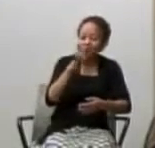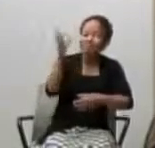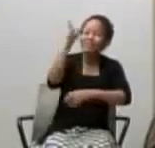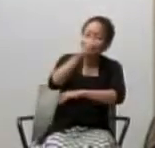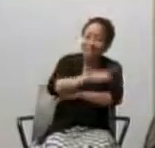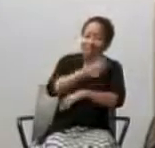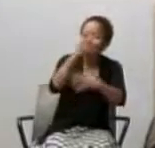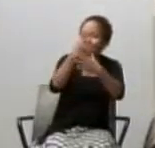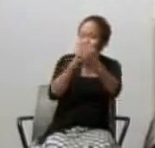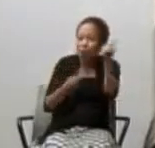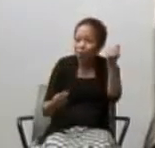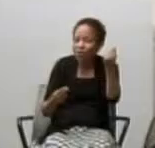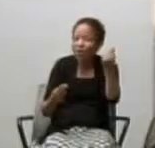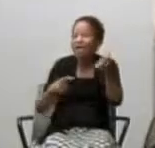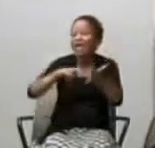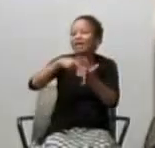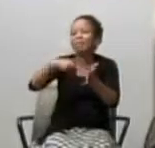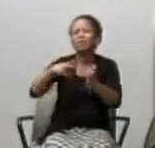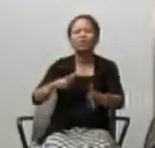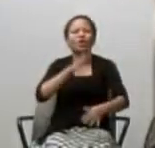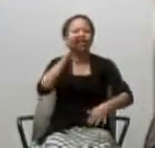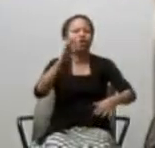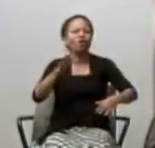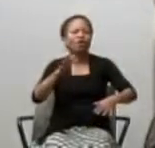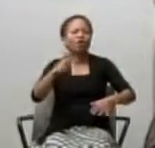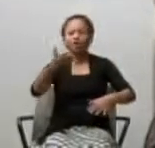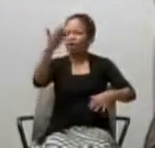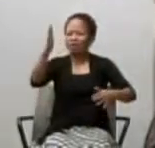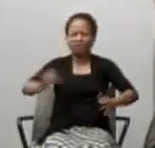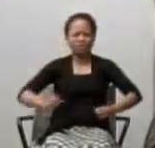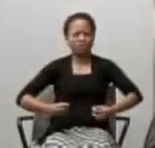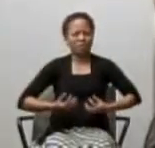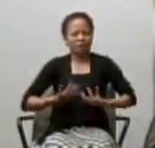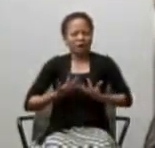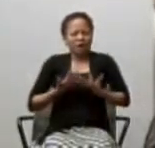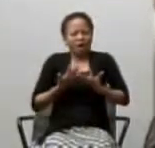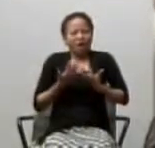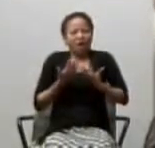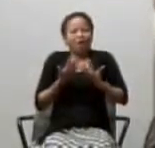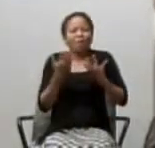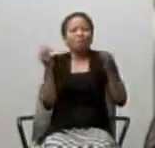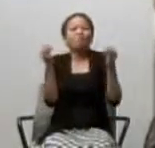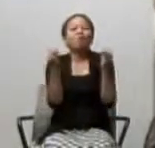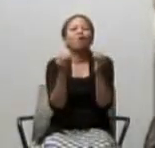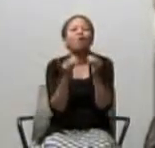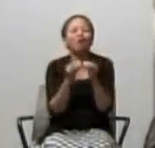inspires in his people more, more,